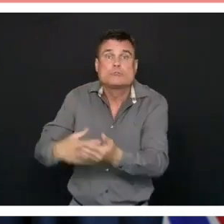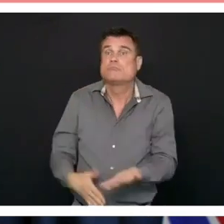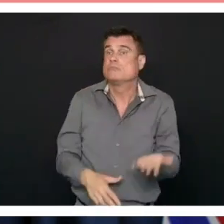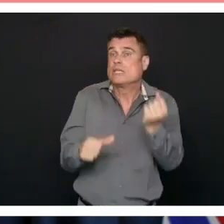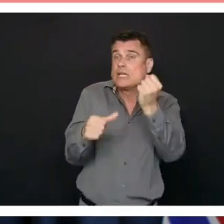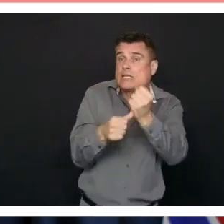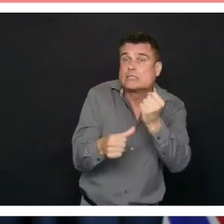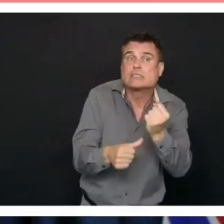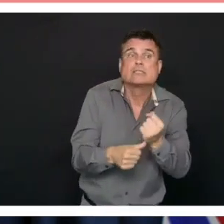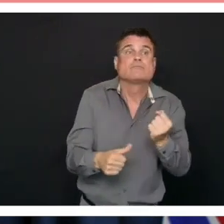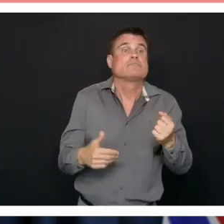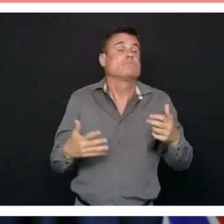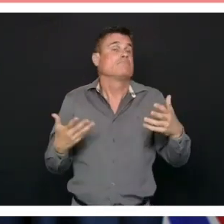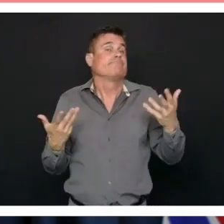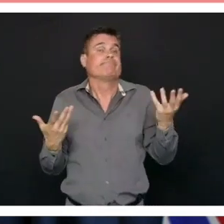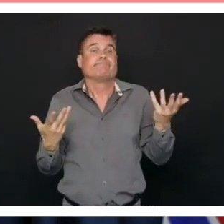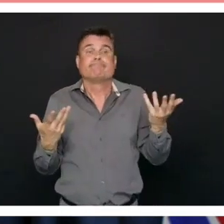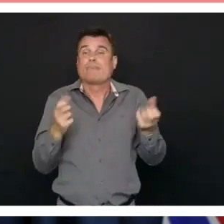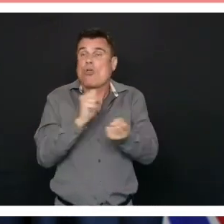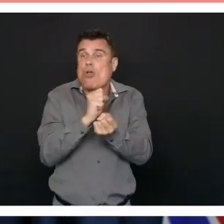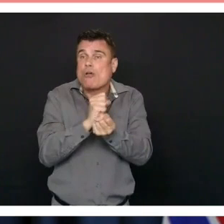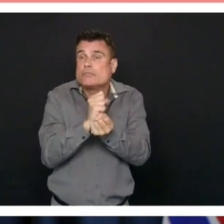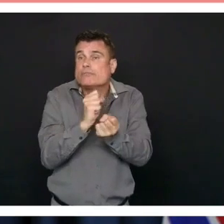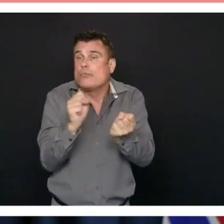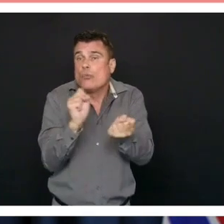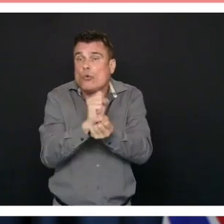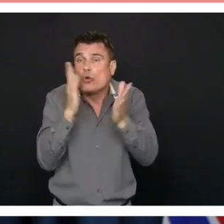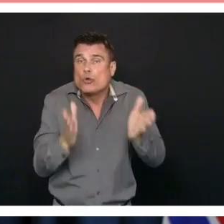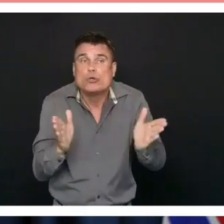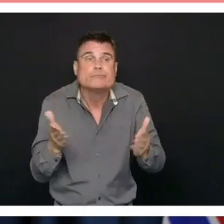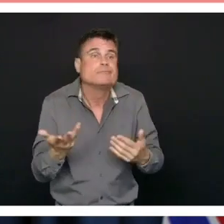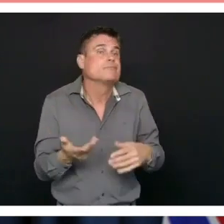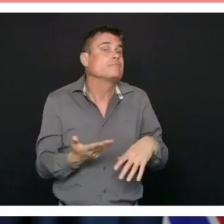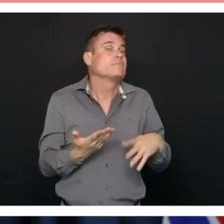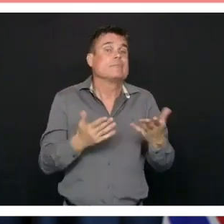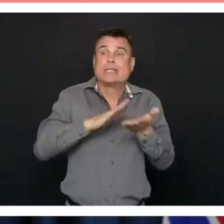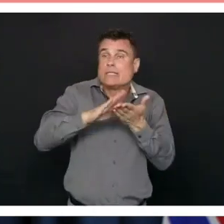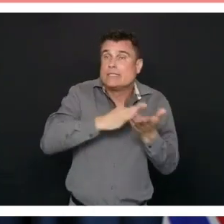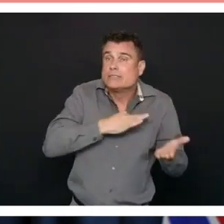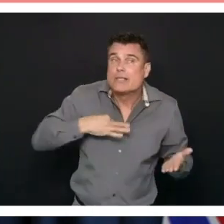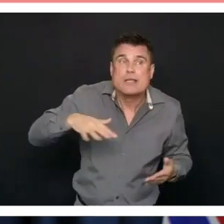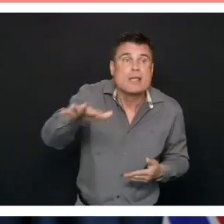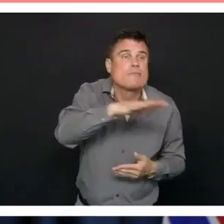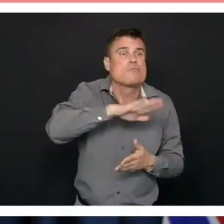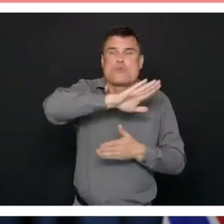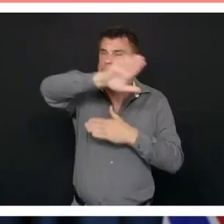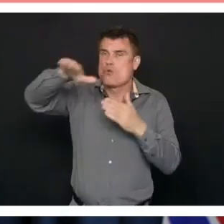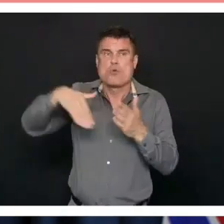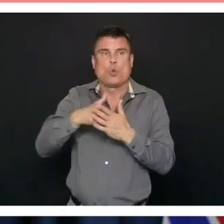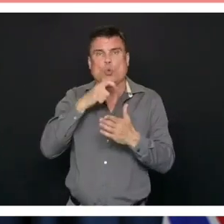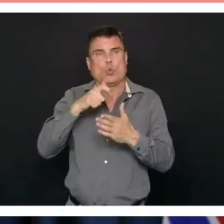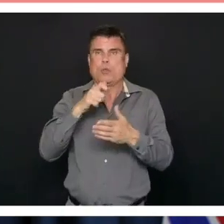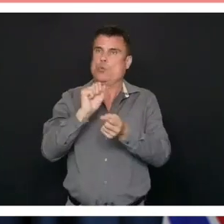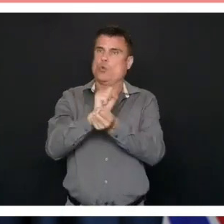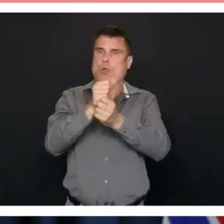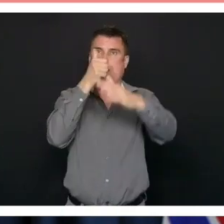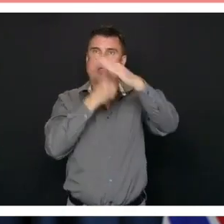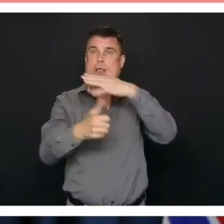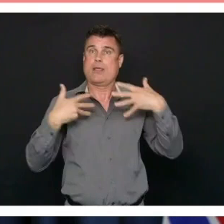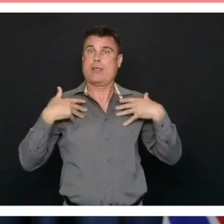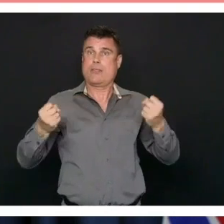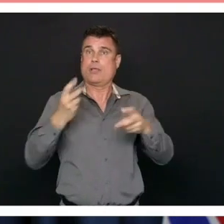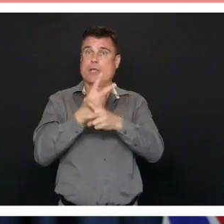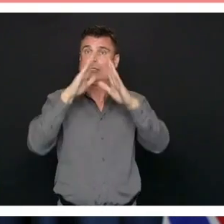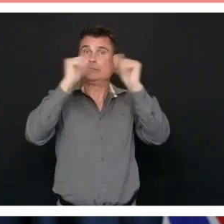admissions clerks, all of the people involved in our health care system are committed to the well-being of the people that they serve. And